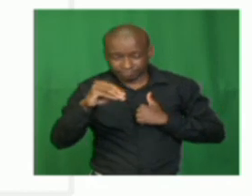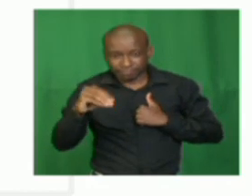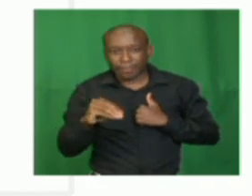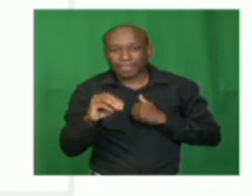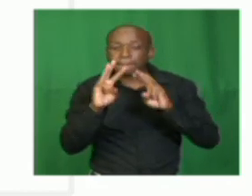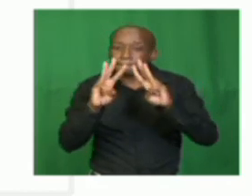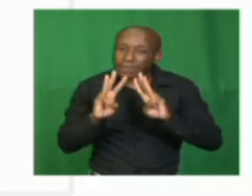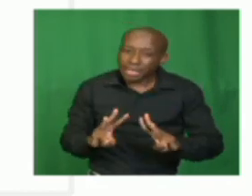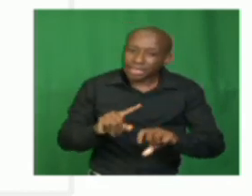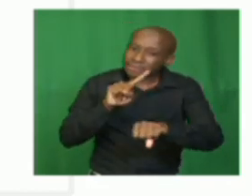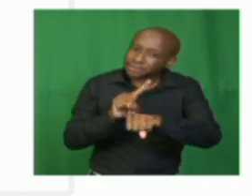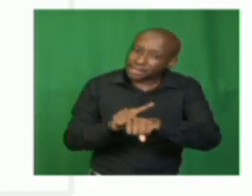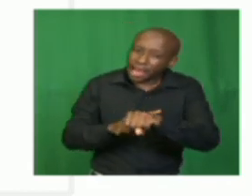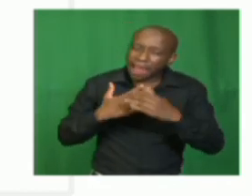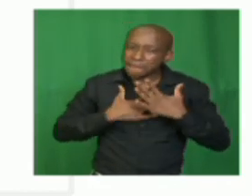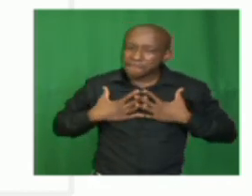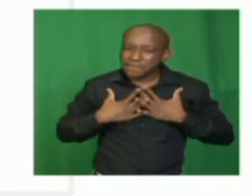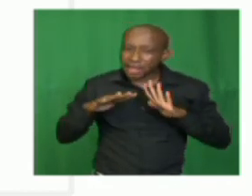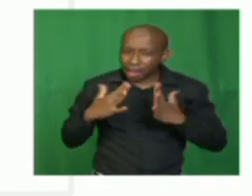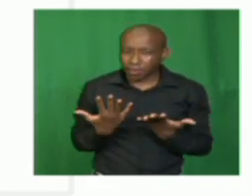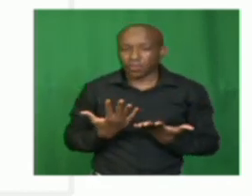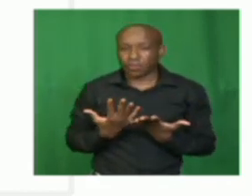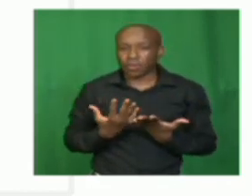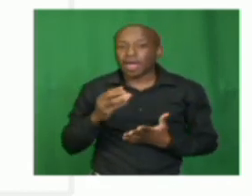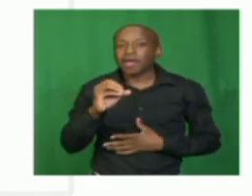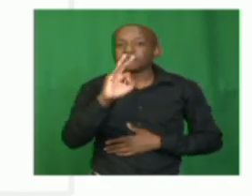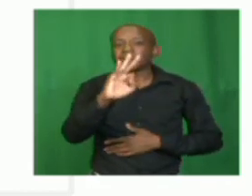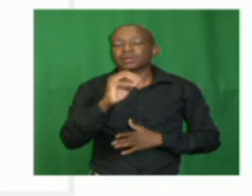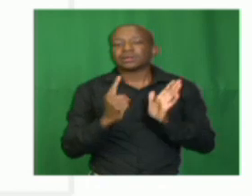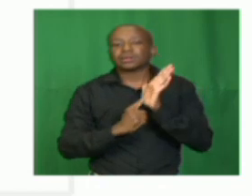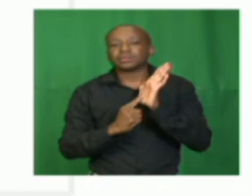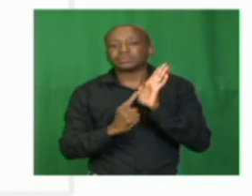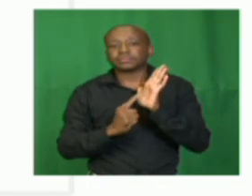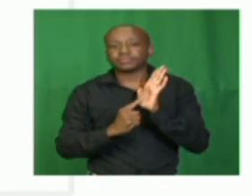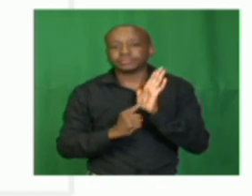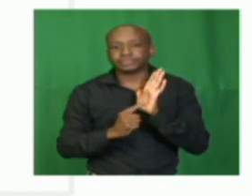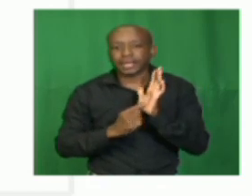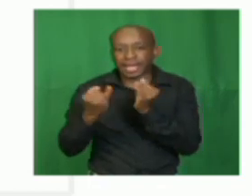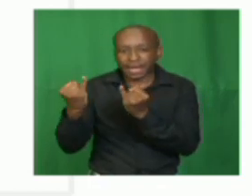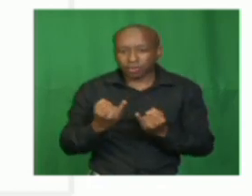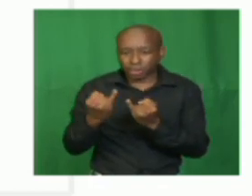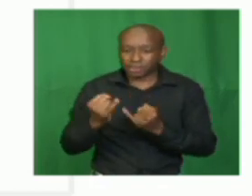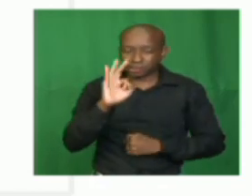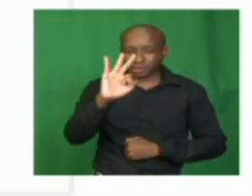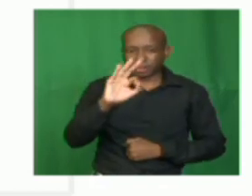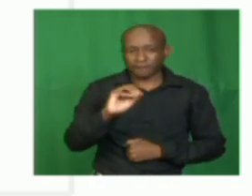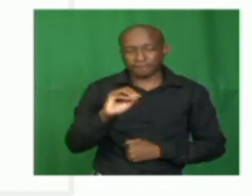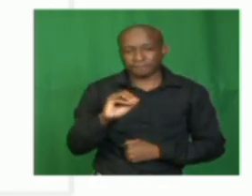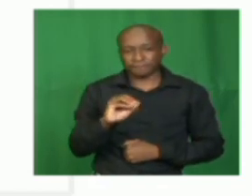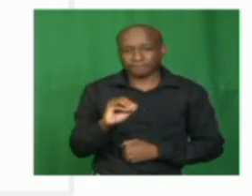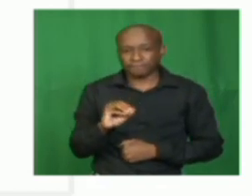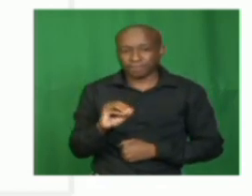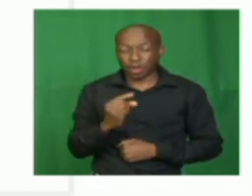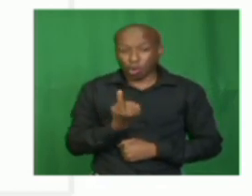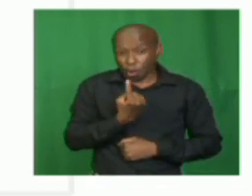place, and mood. Like, I've got three examples of introductions here. Note that these